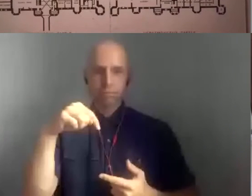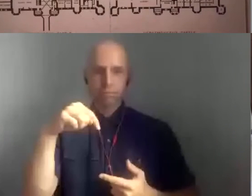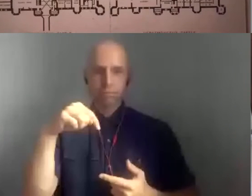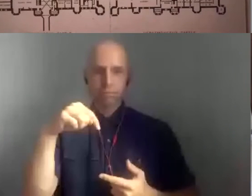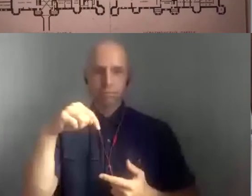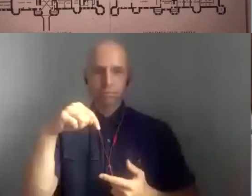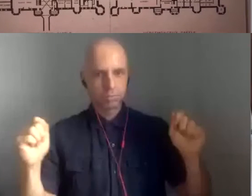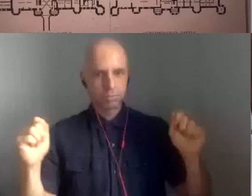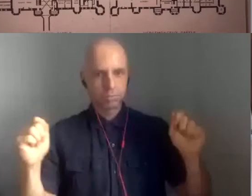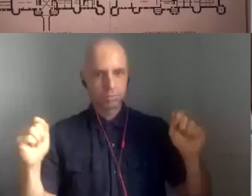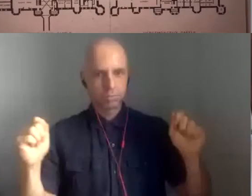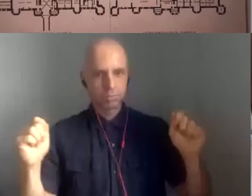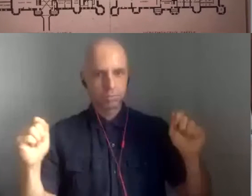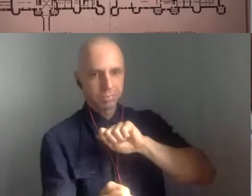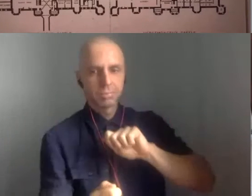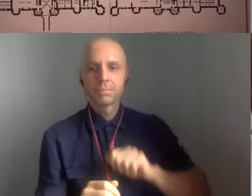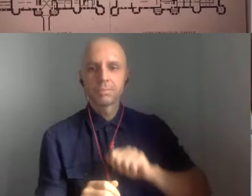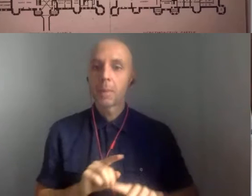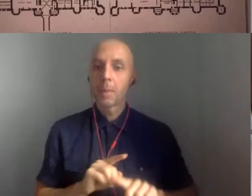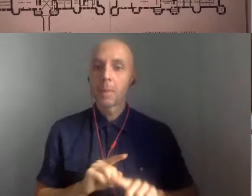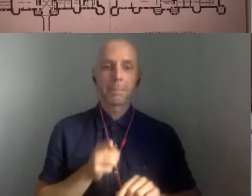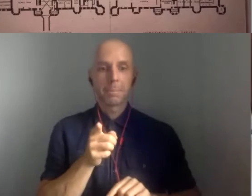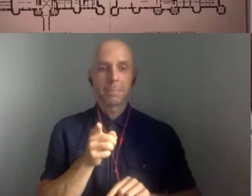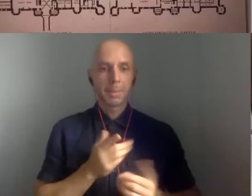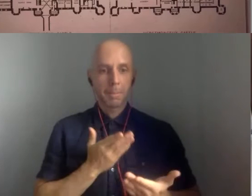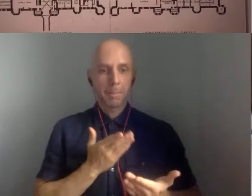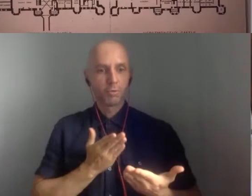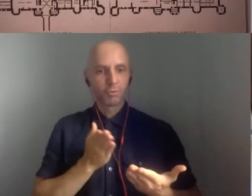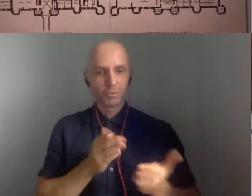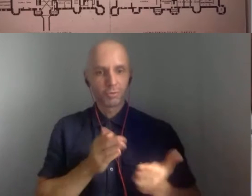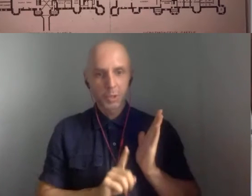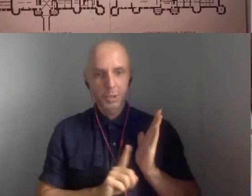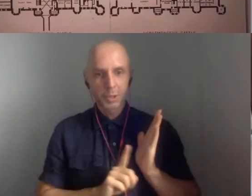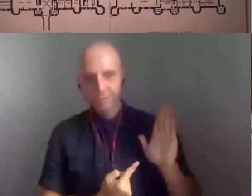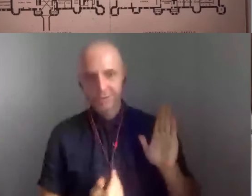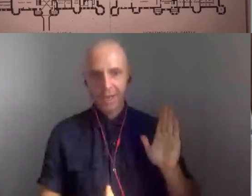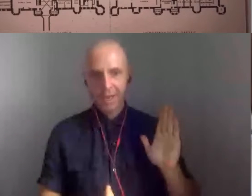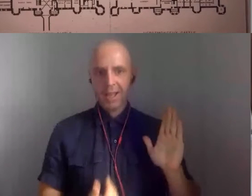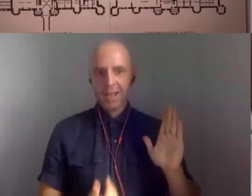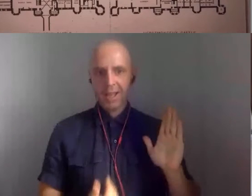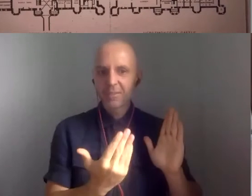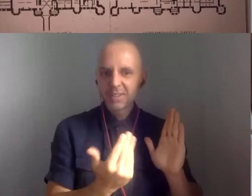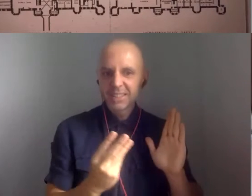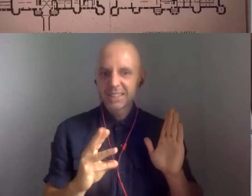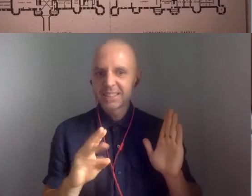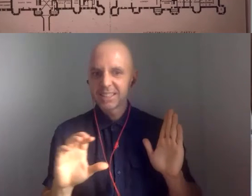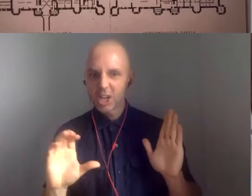been like for people in the, certainly in the 1580s and 1600s.